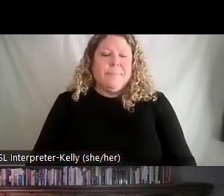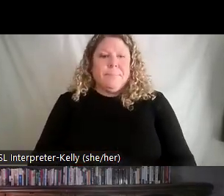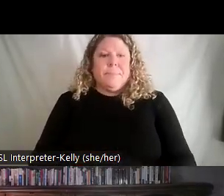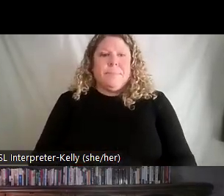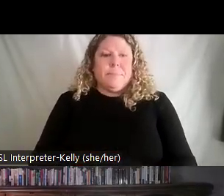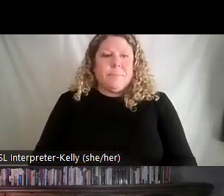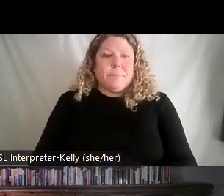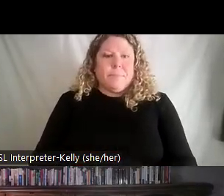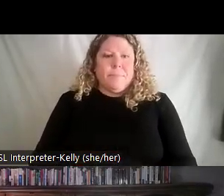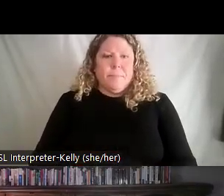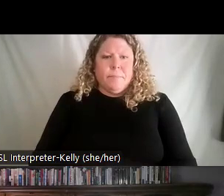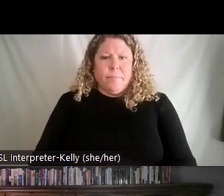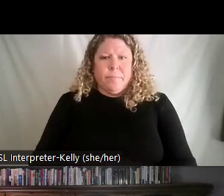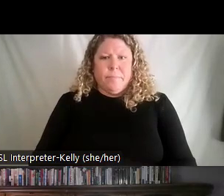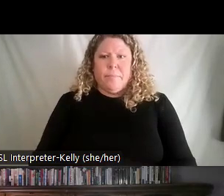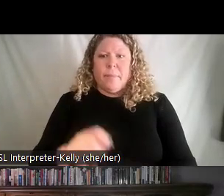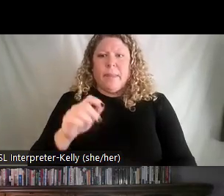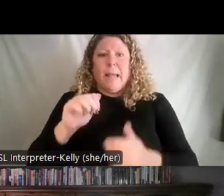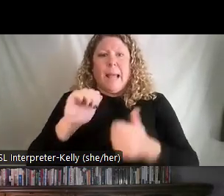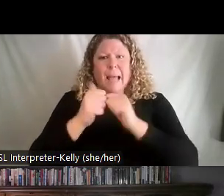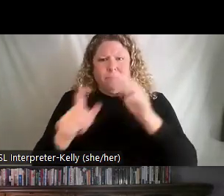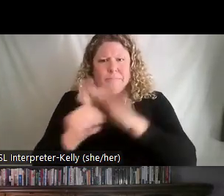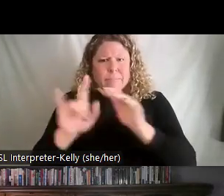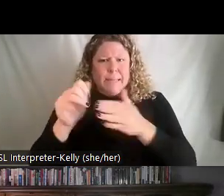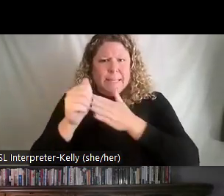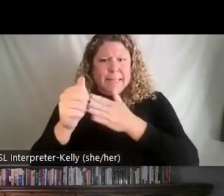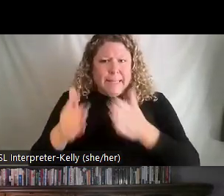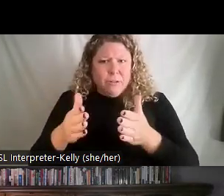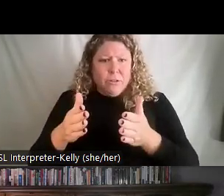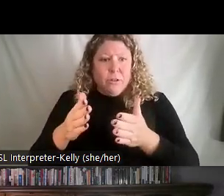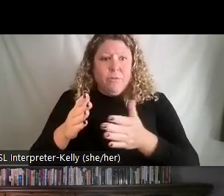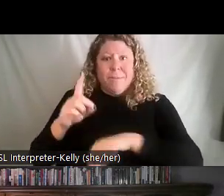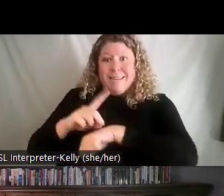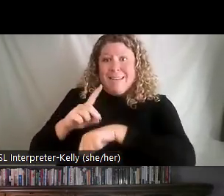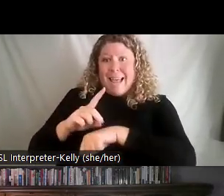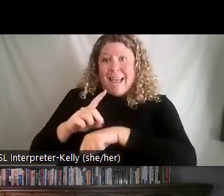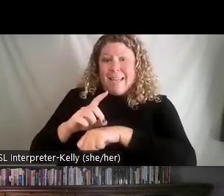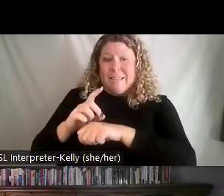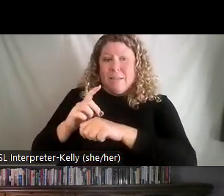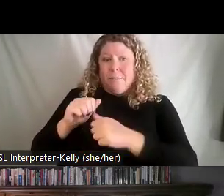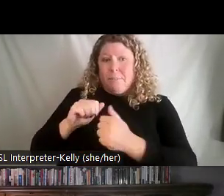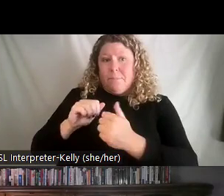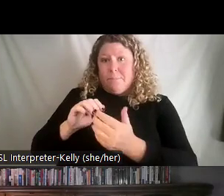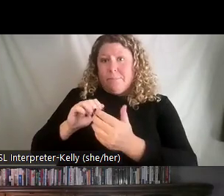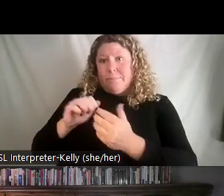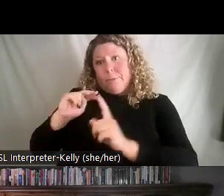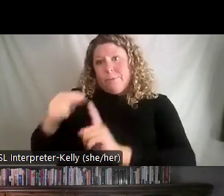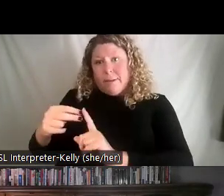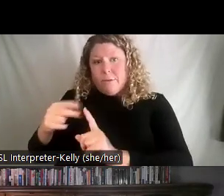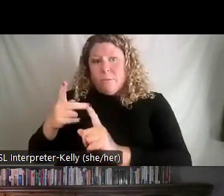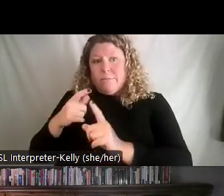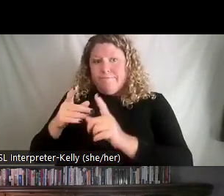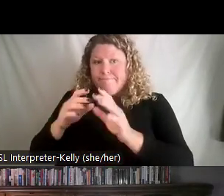how do you show up as a leader? Well, from a task perspective, you are going to really have to specify the goals people are accomplishing.